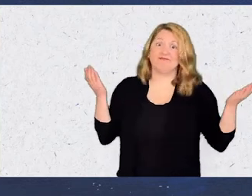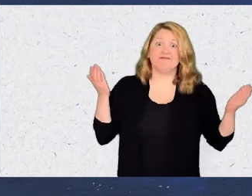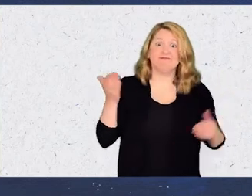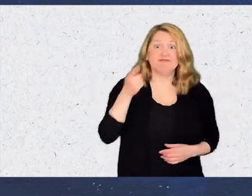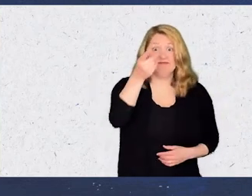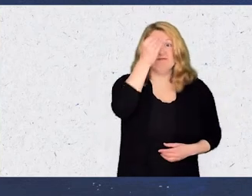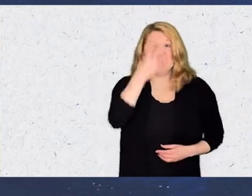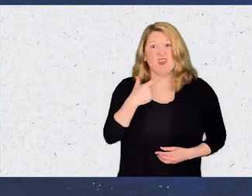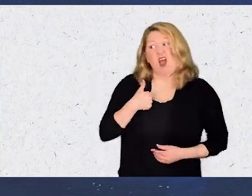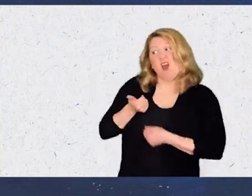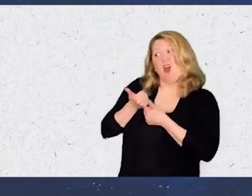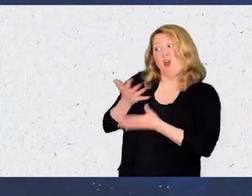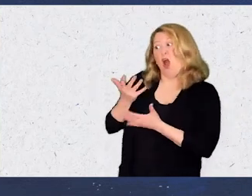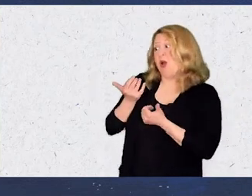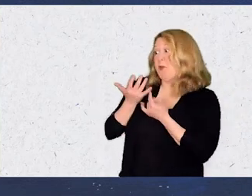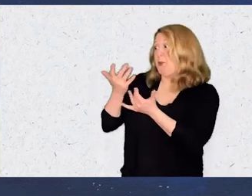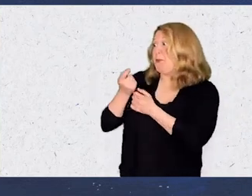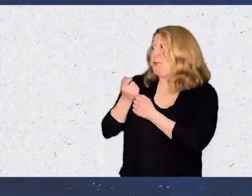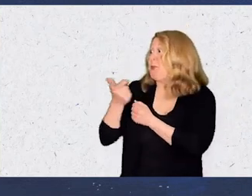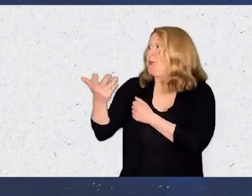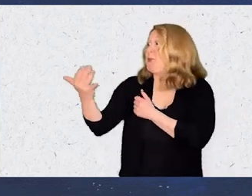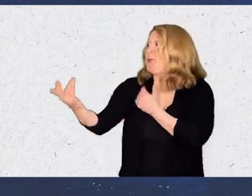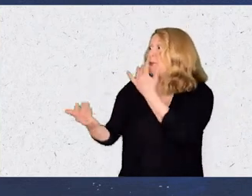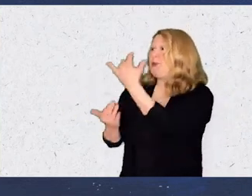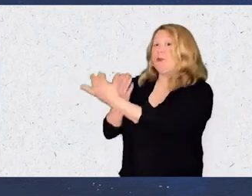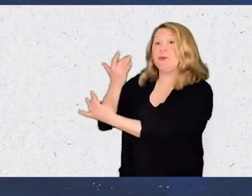You can tell me that it's our sin